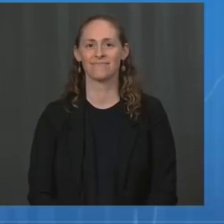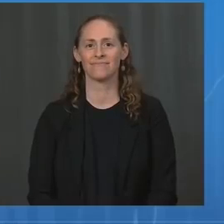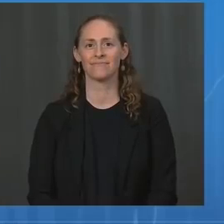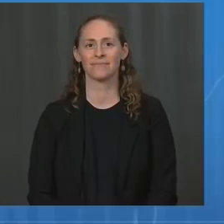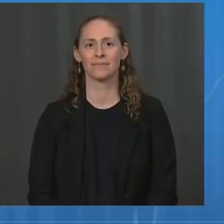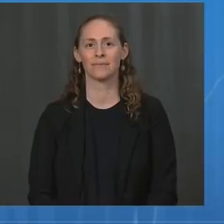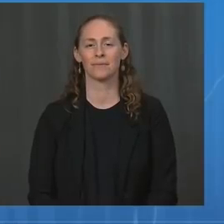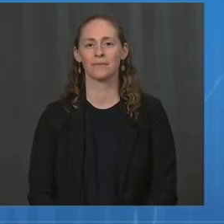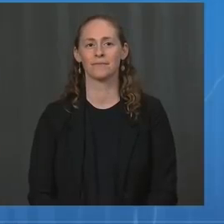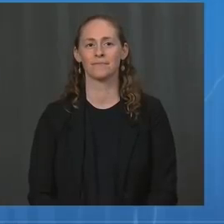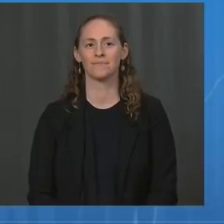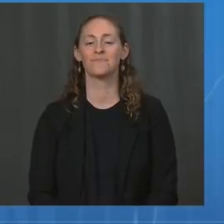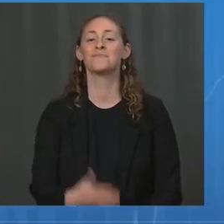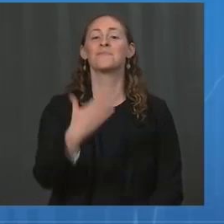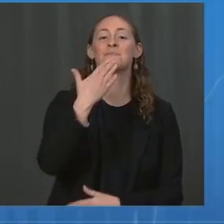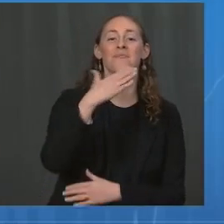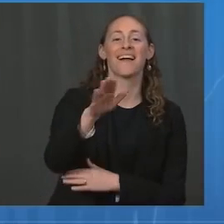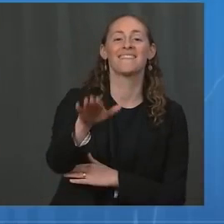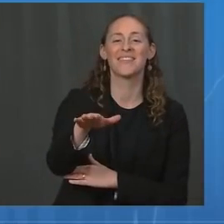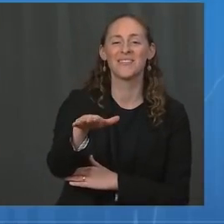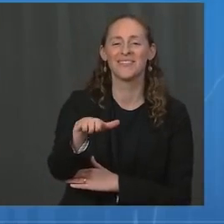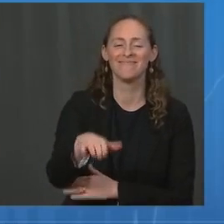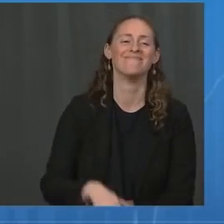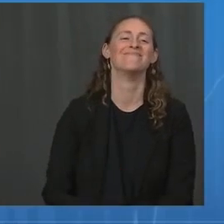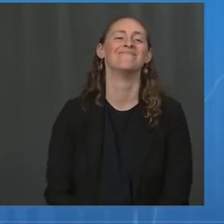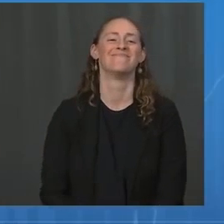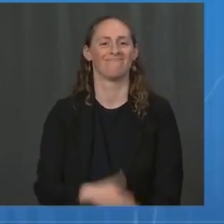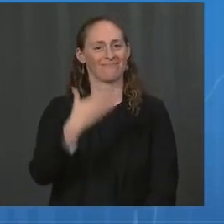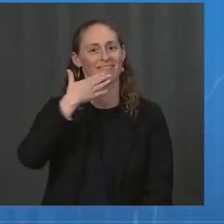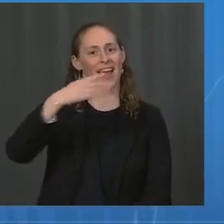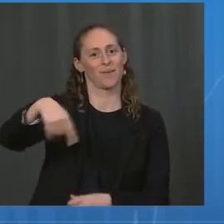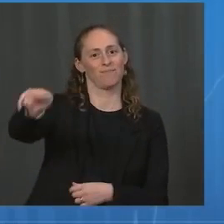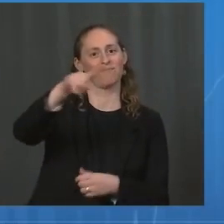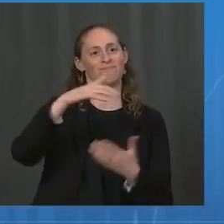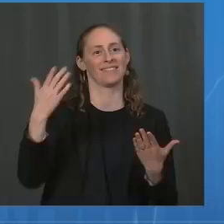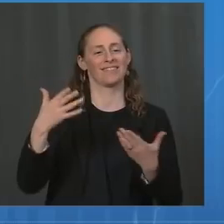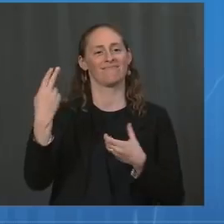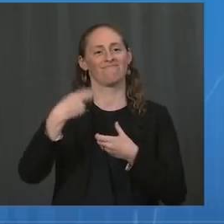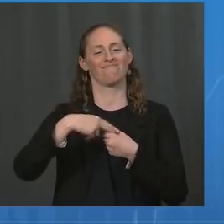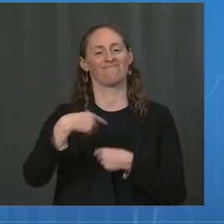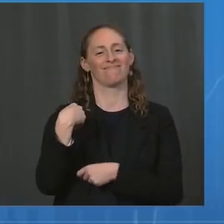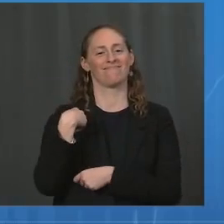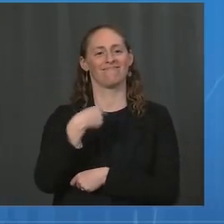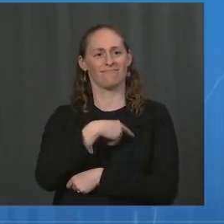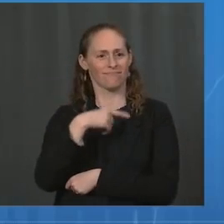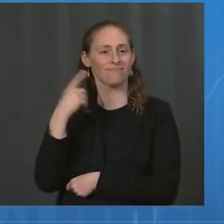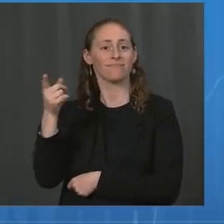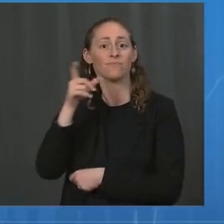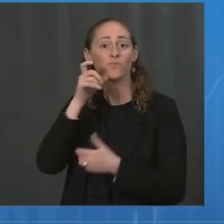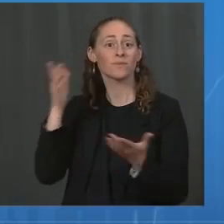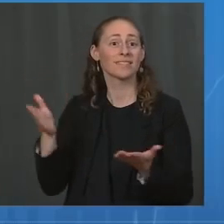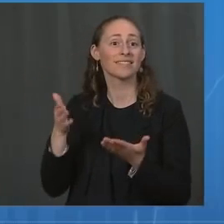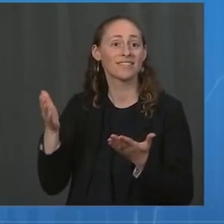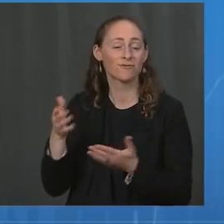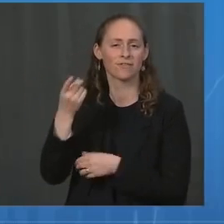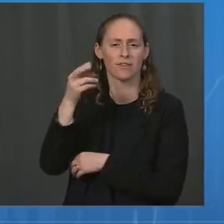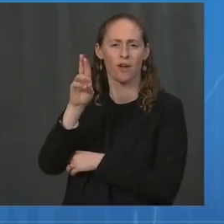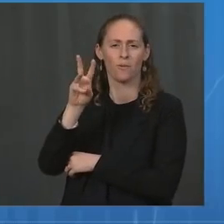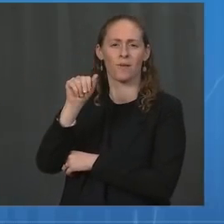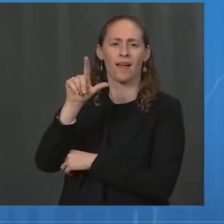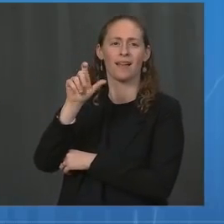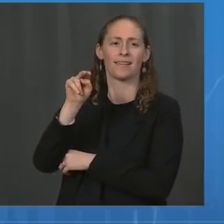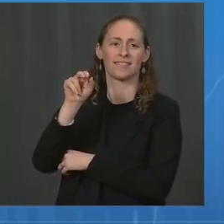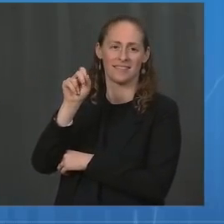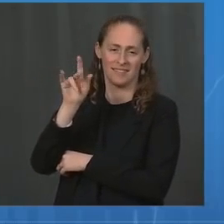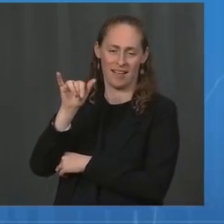Good afternoon, and thank you for joining us. I'll turn to Dr. Walensky and Dr. Fauci in just a moment. First, I want to